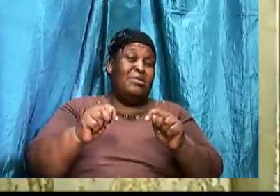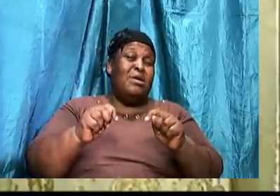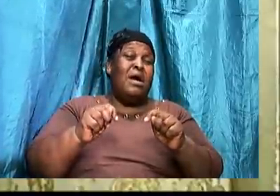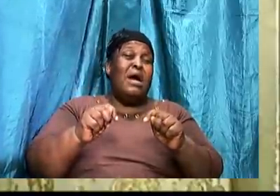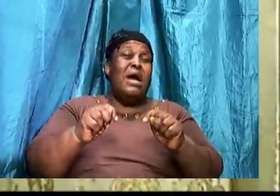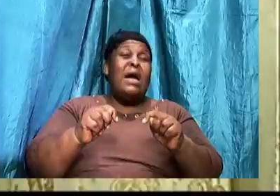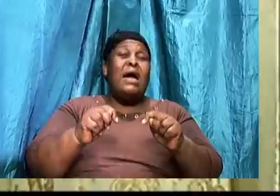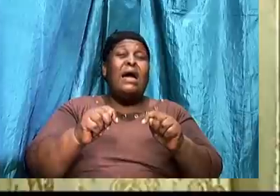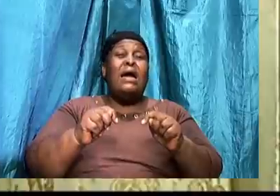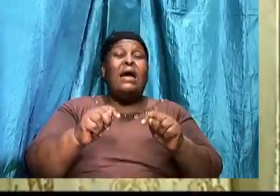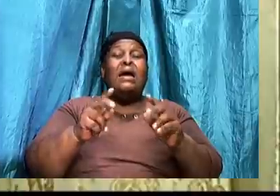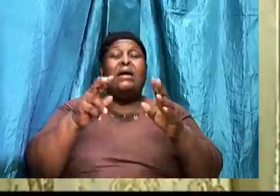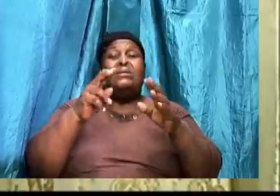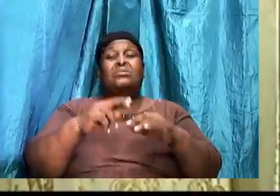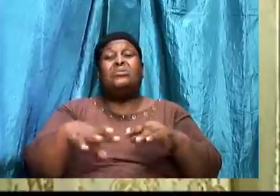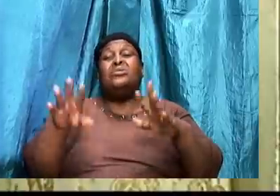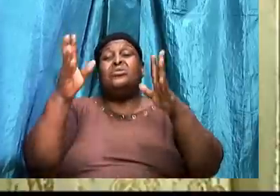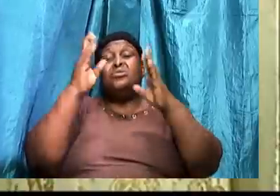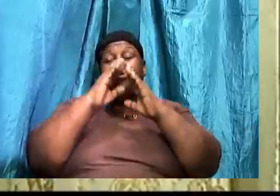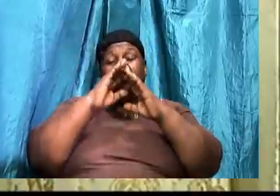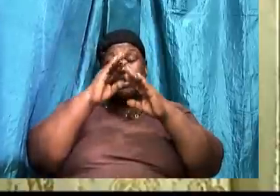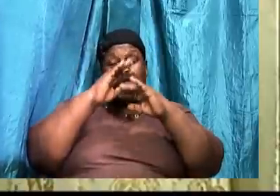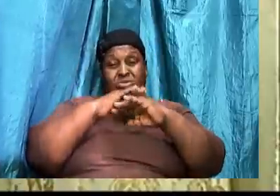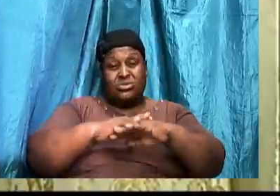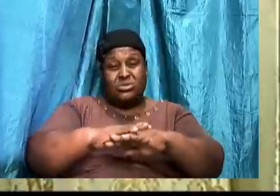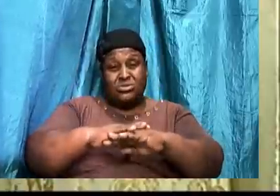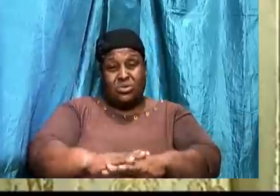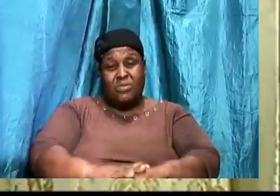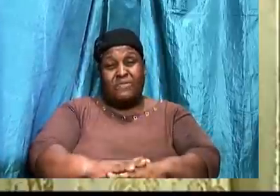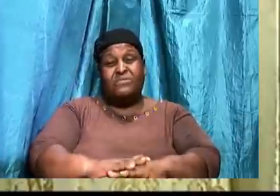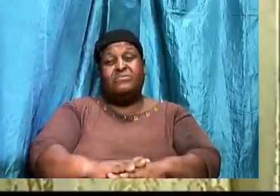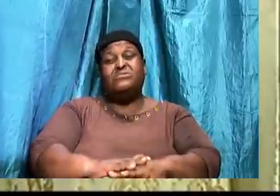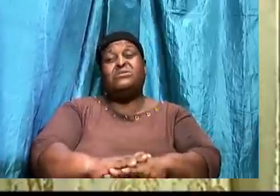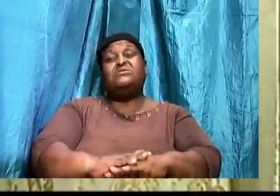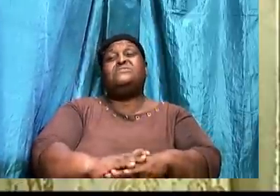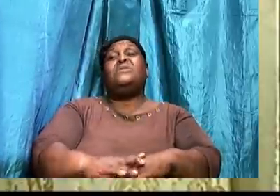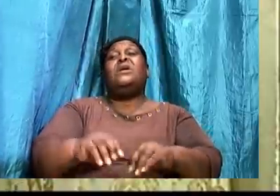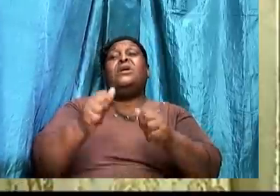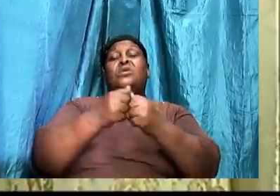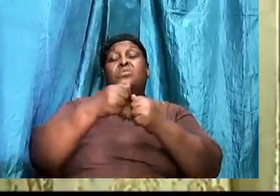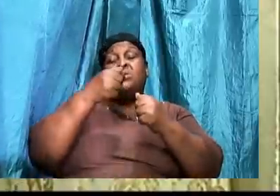not change his principles. His precepts. His status. For anyone.